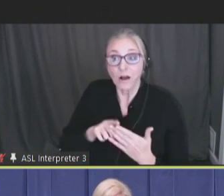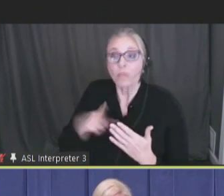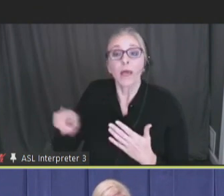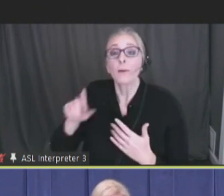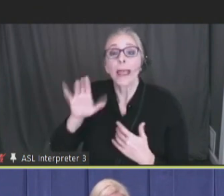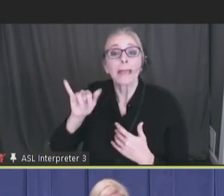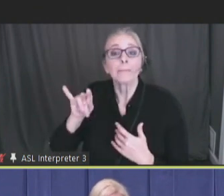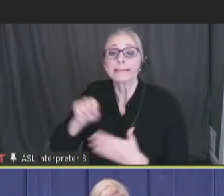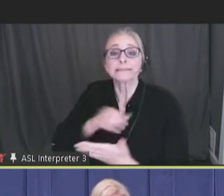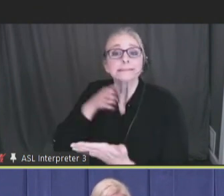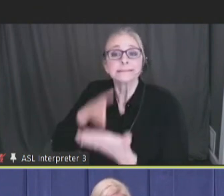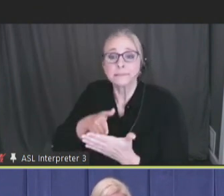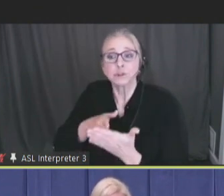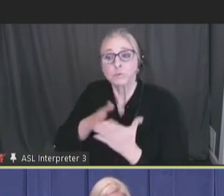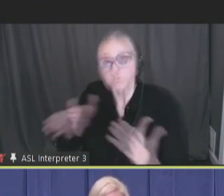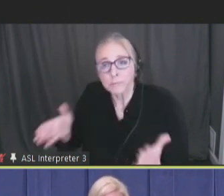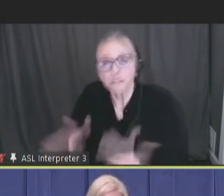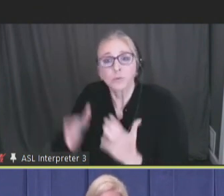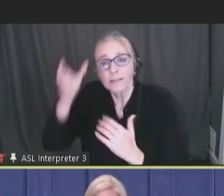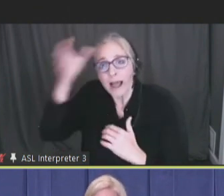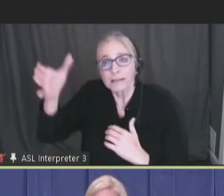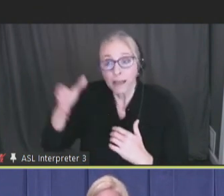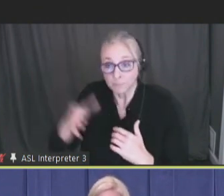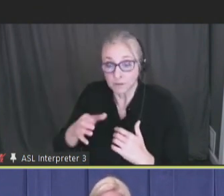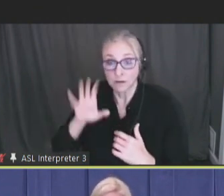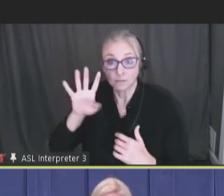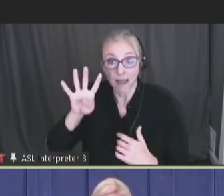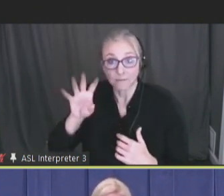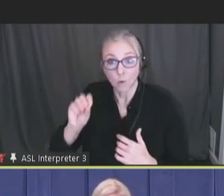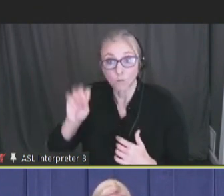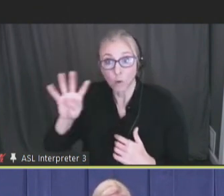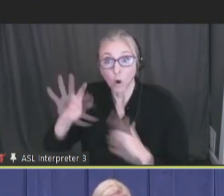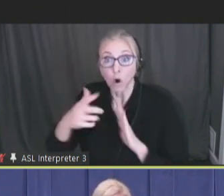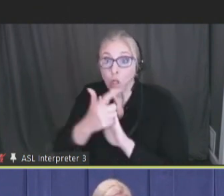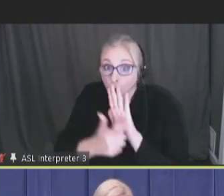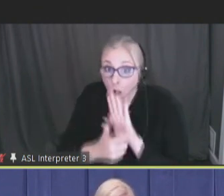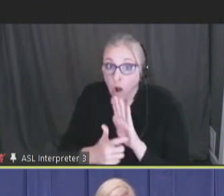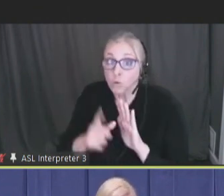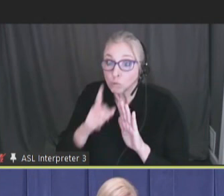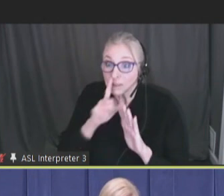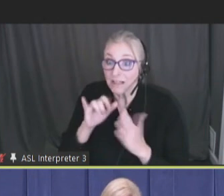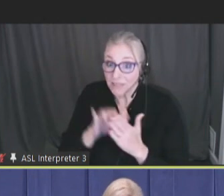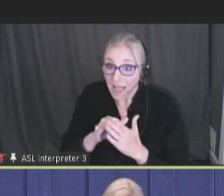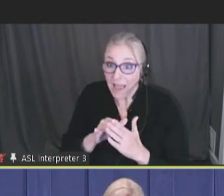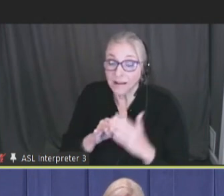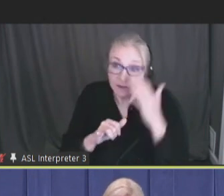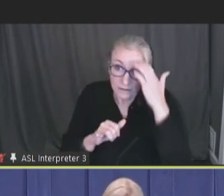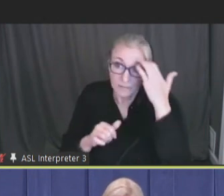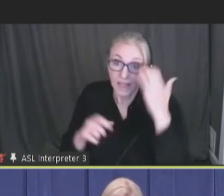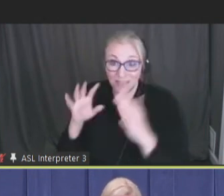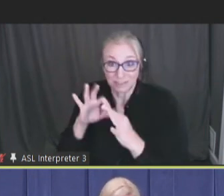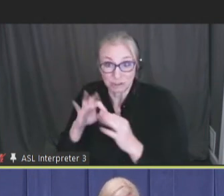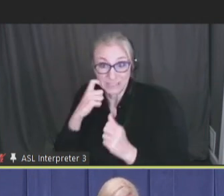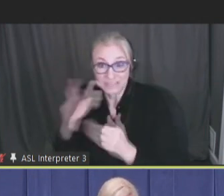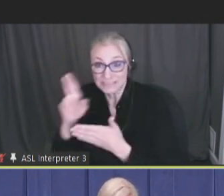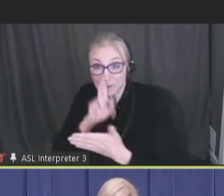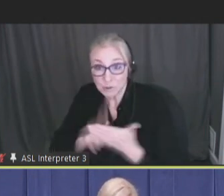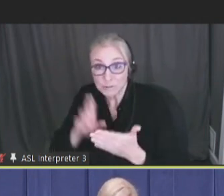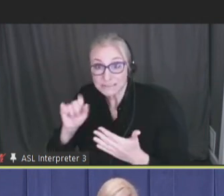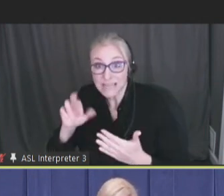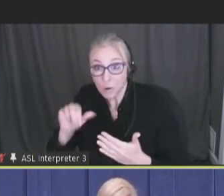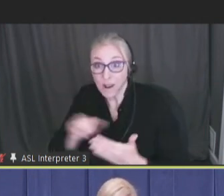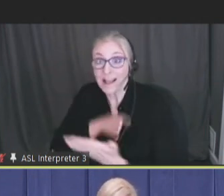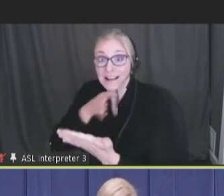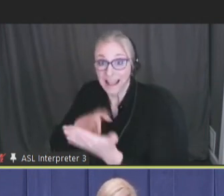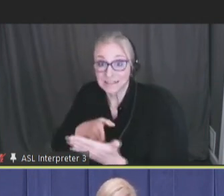perpetuate that concept. And in fact, the 504 regs tightening that Secretary Becerra just rolled out are striking against